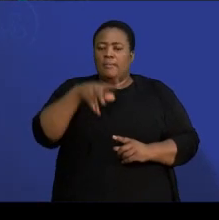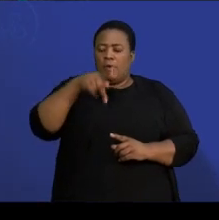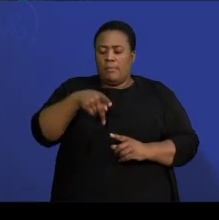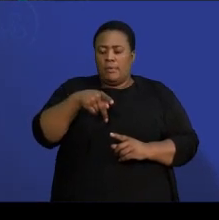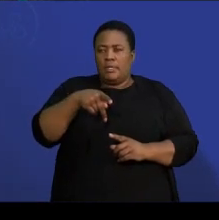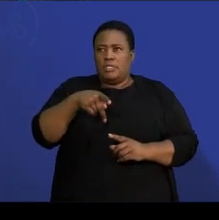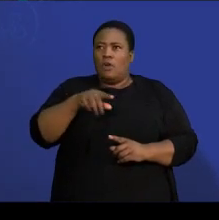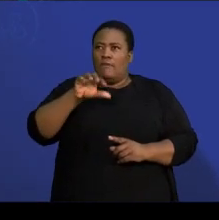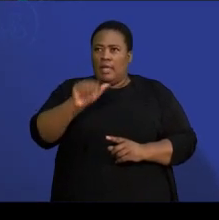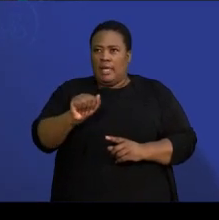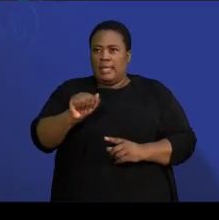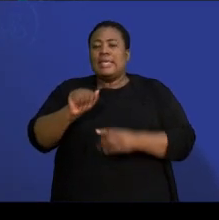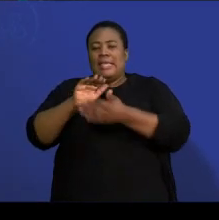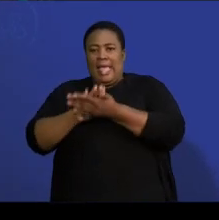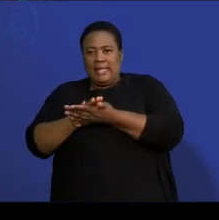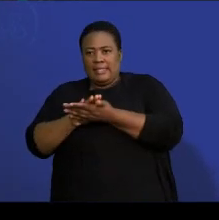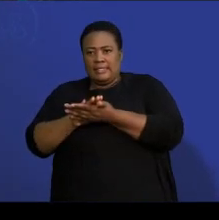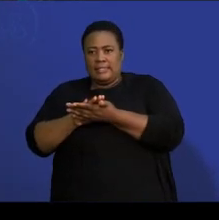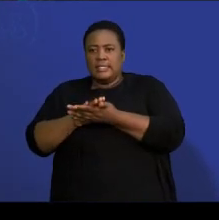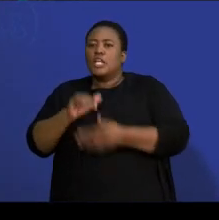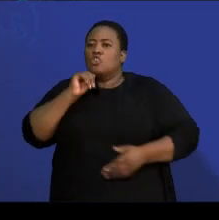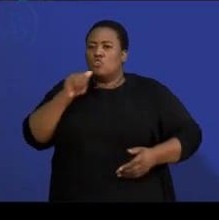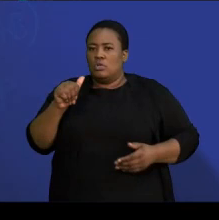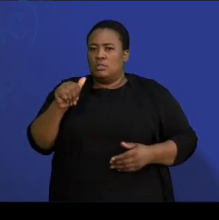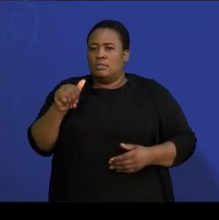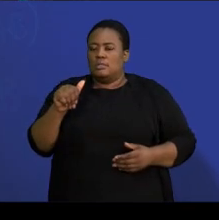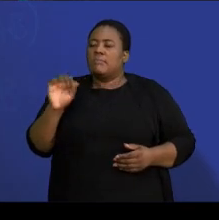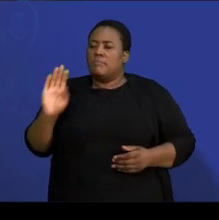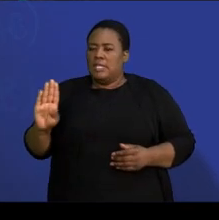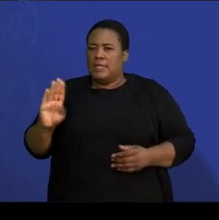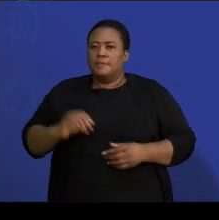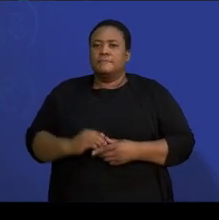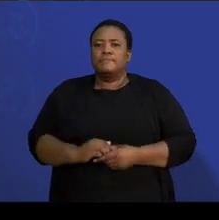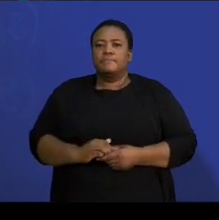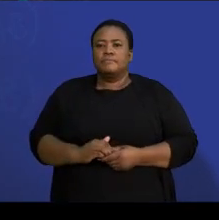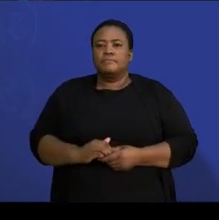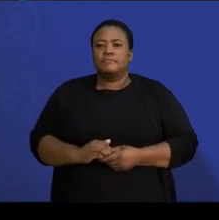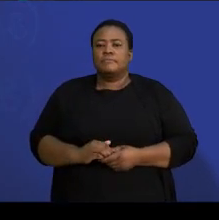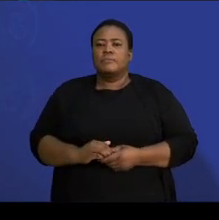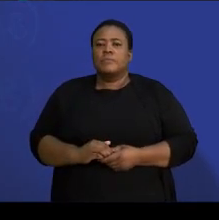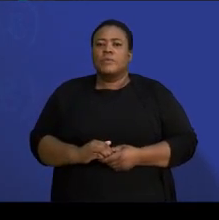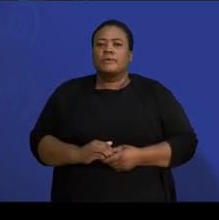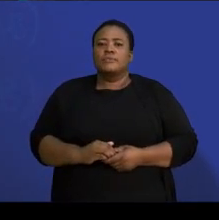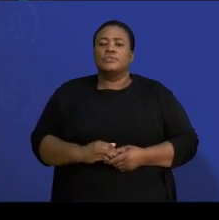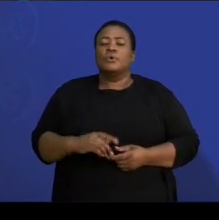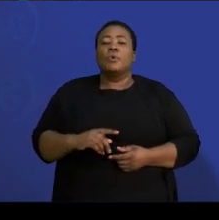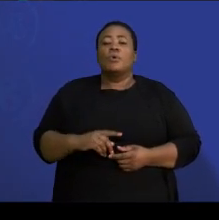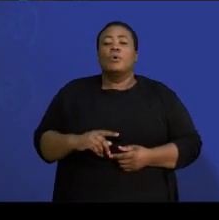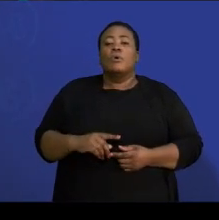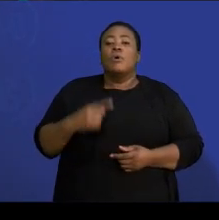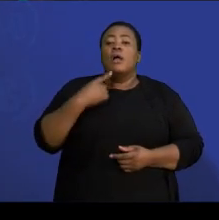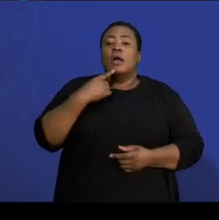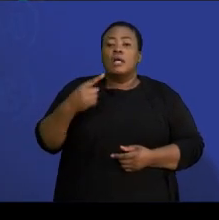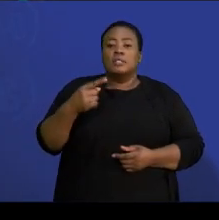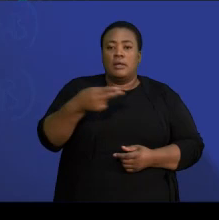and not B. And therefore, this will be equals to which I'm going to